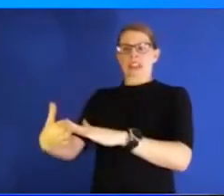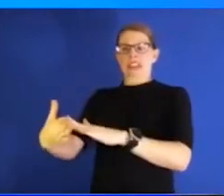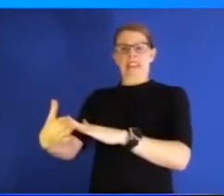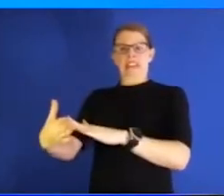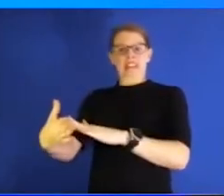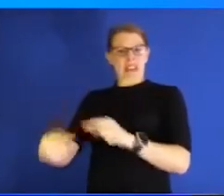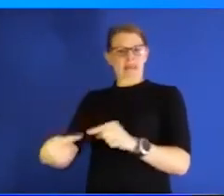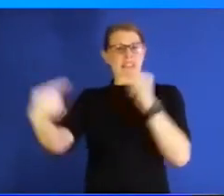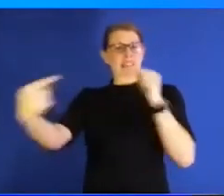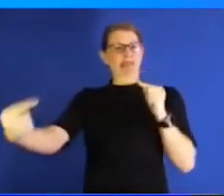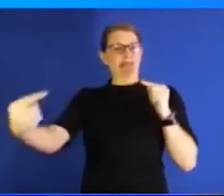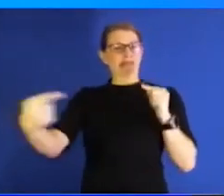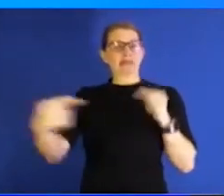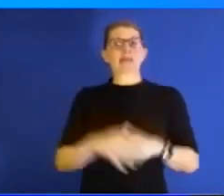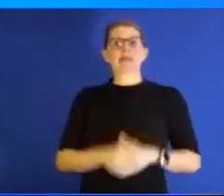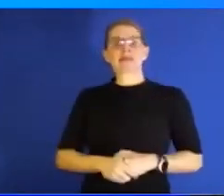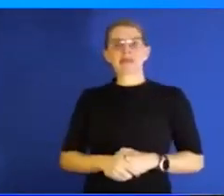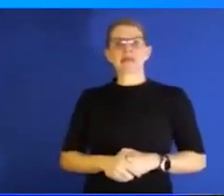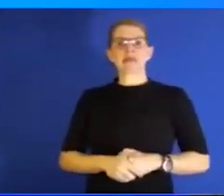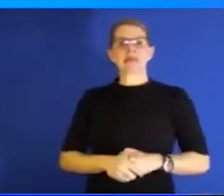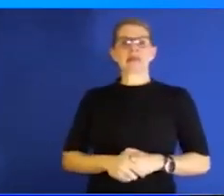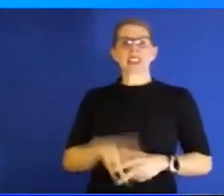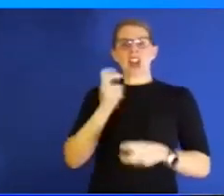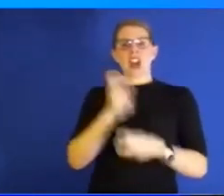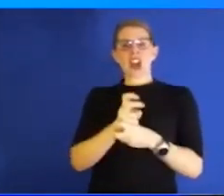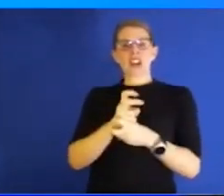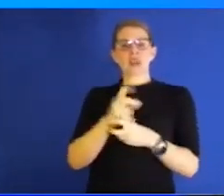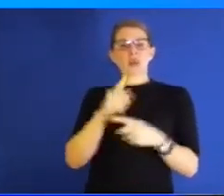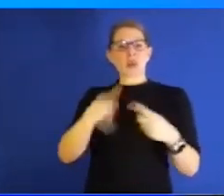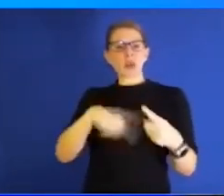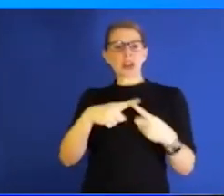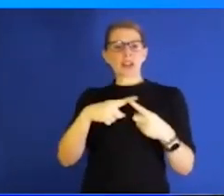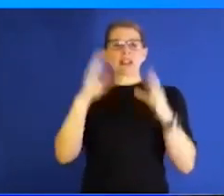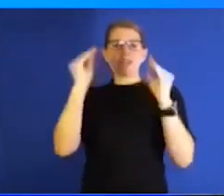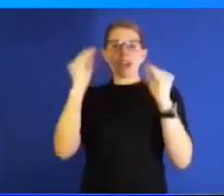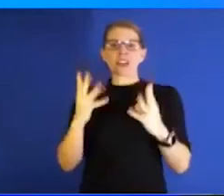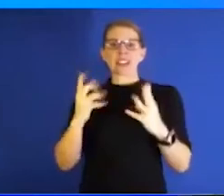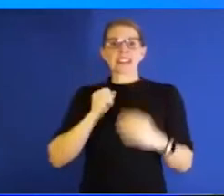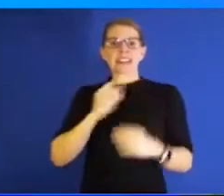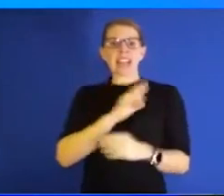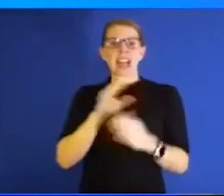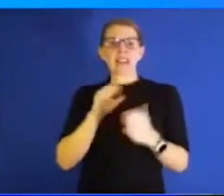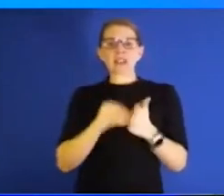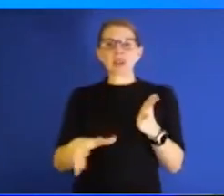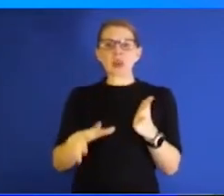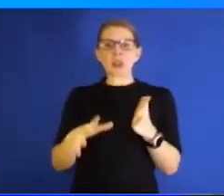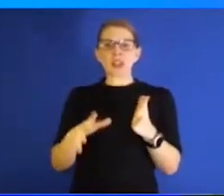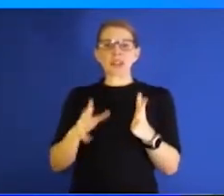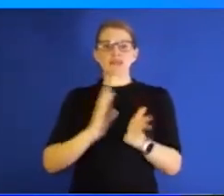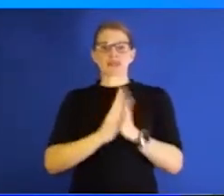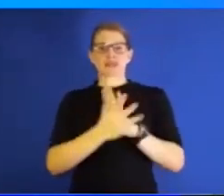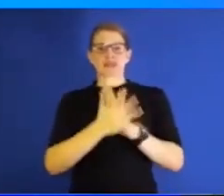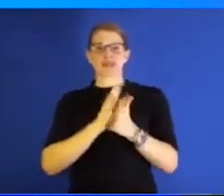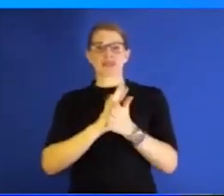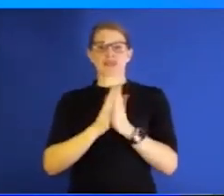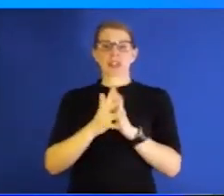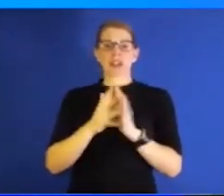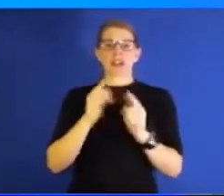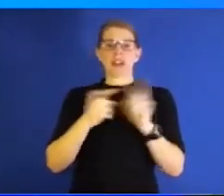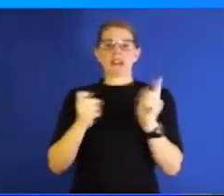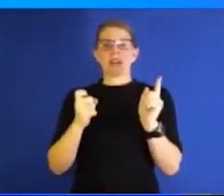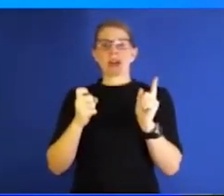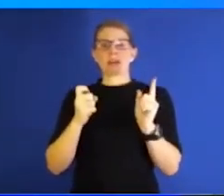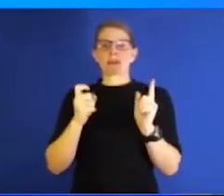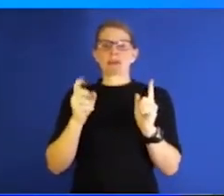that's really hard when we have our faculty, our staff, our students flowing in and out of campus and community. If the rules are different when you